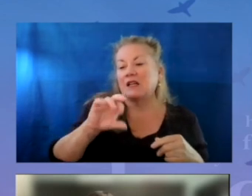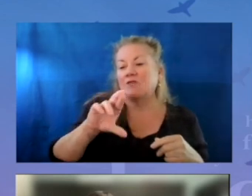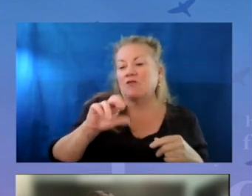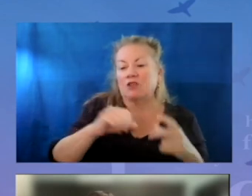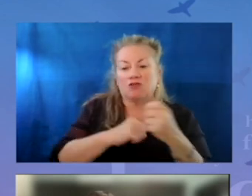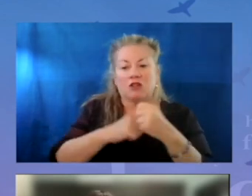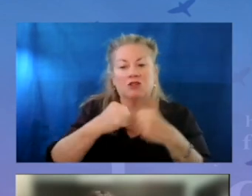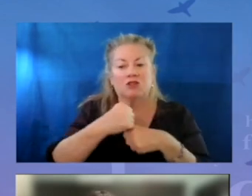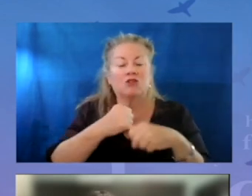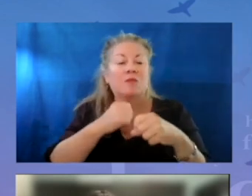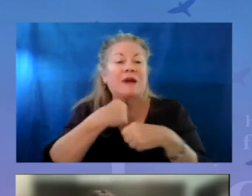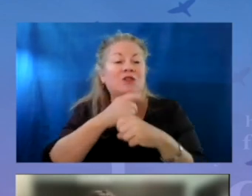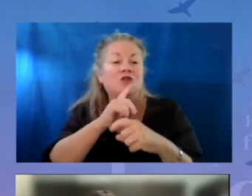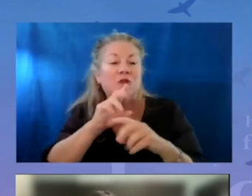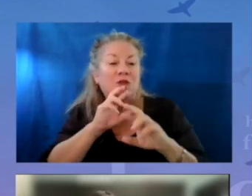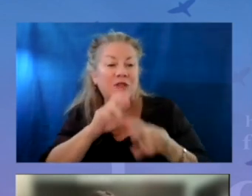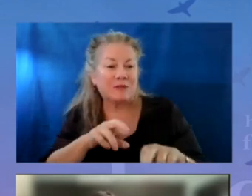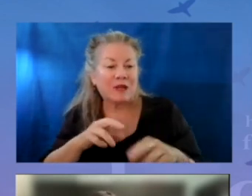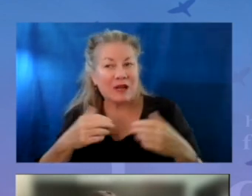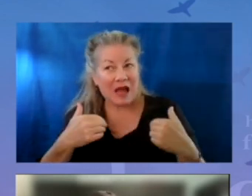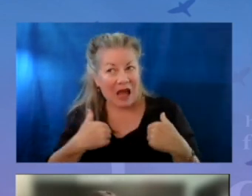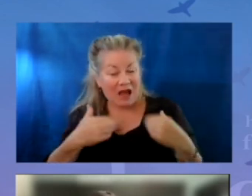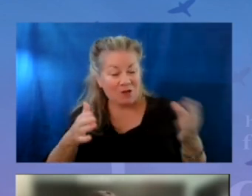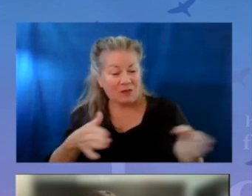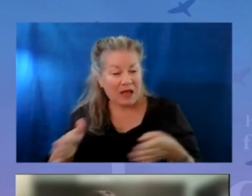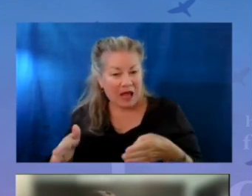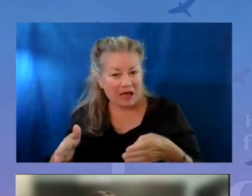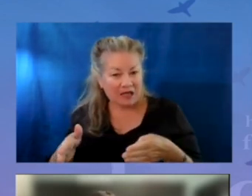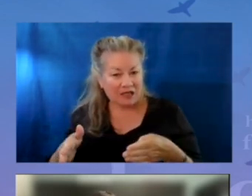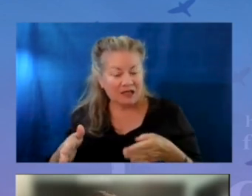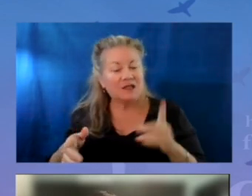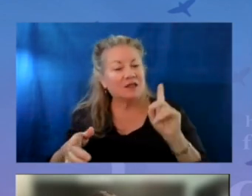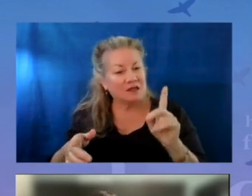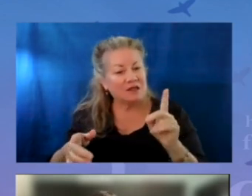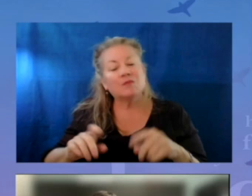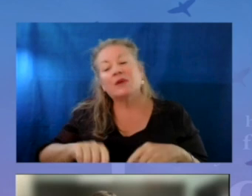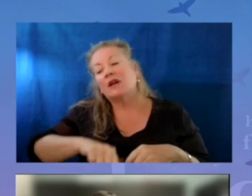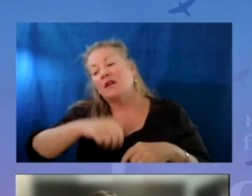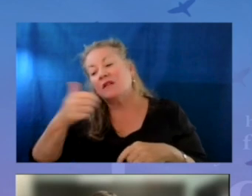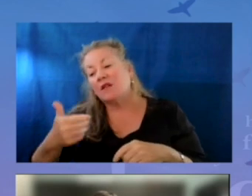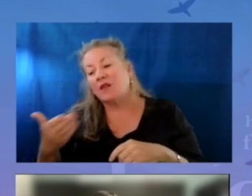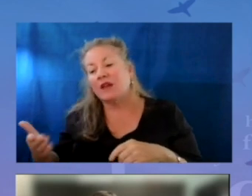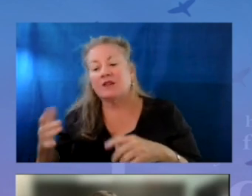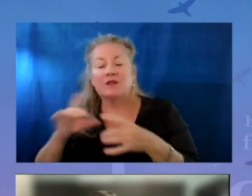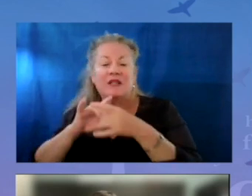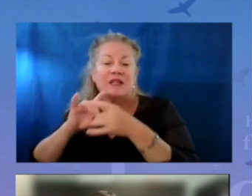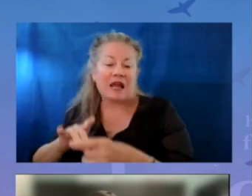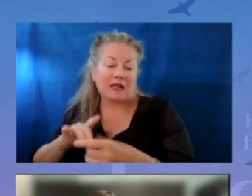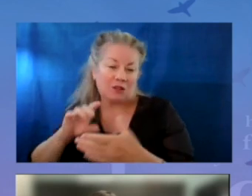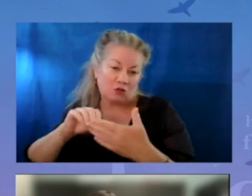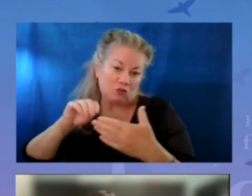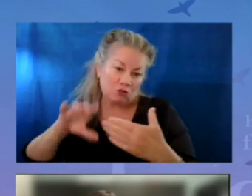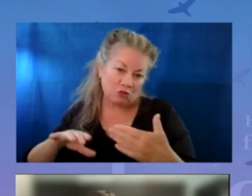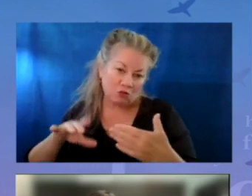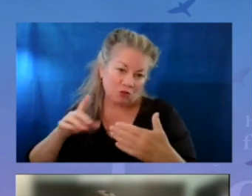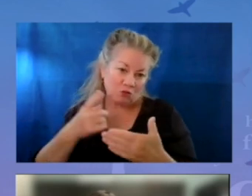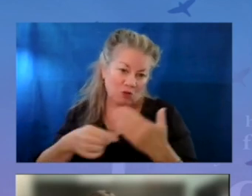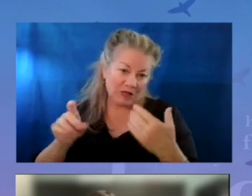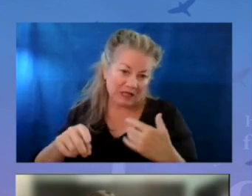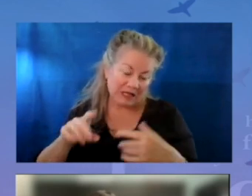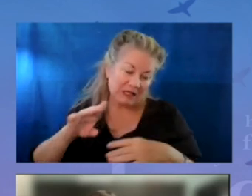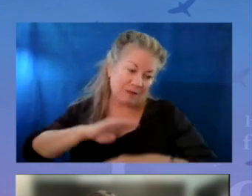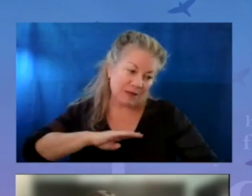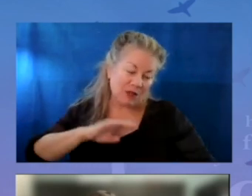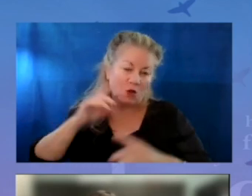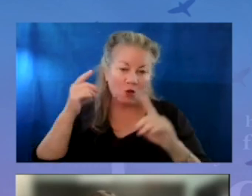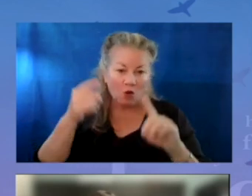we can respond to those plans. It's one thing to have a plan. And it's a whole nother thing to be able to connect students to what they need to